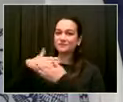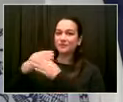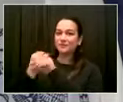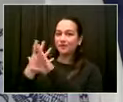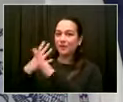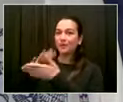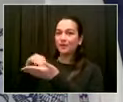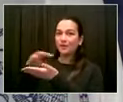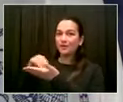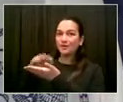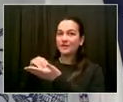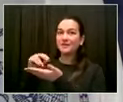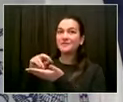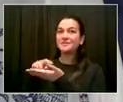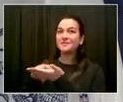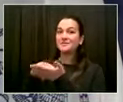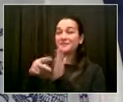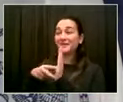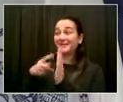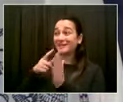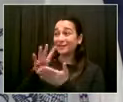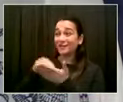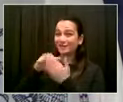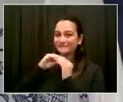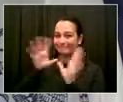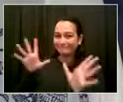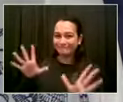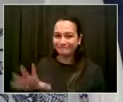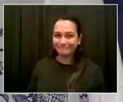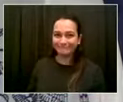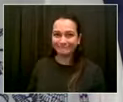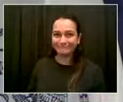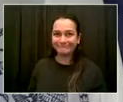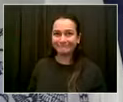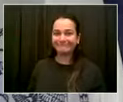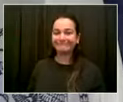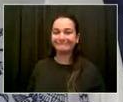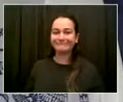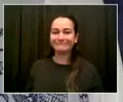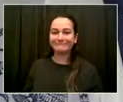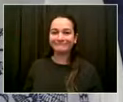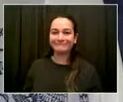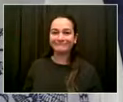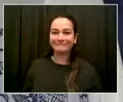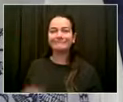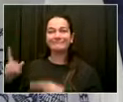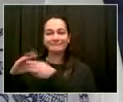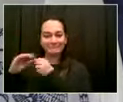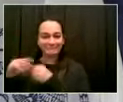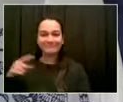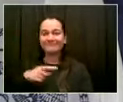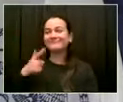Well, I'm the last call today and everybody's hung up so we can just talk like gentlemen. Yes. Anyway, Mr. Mayor,